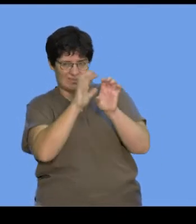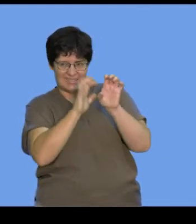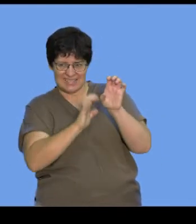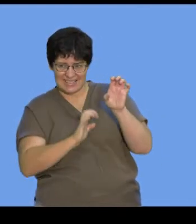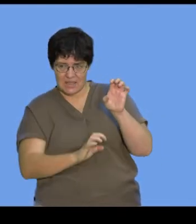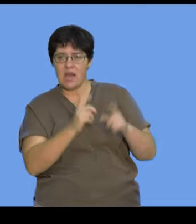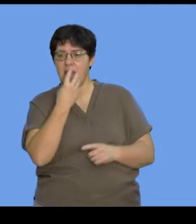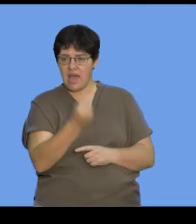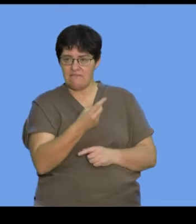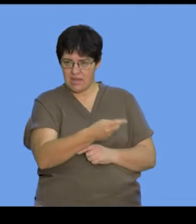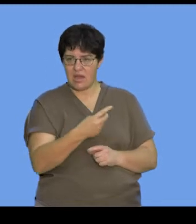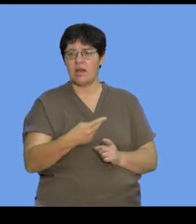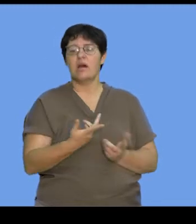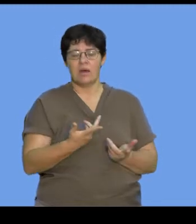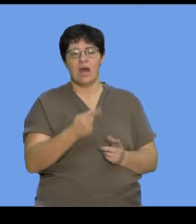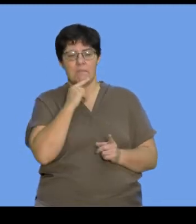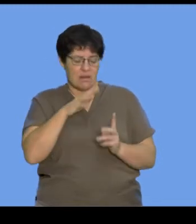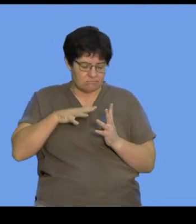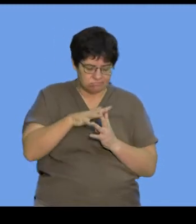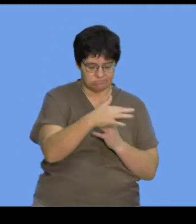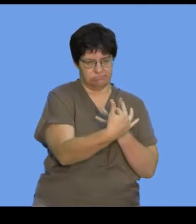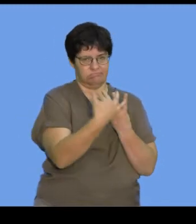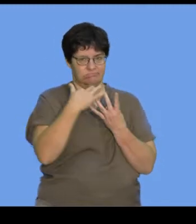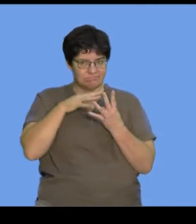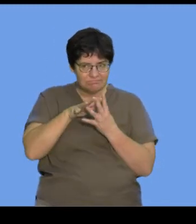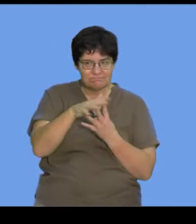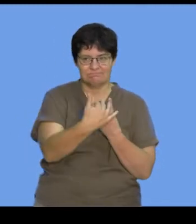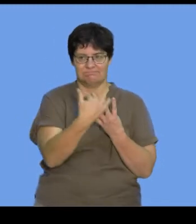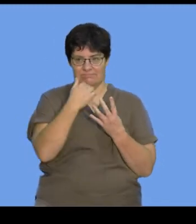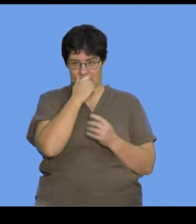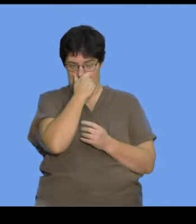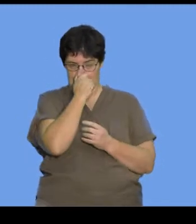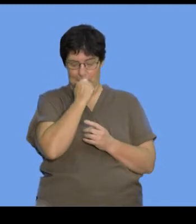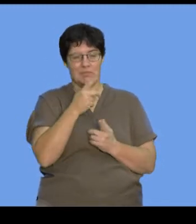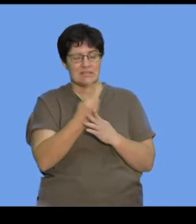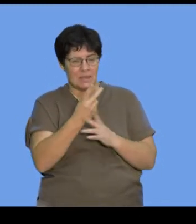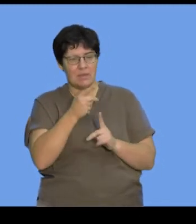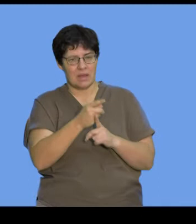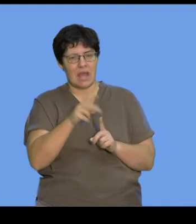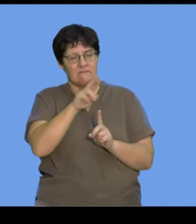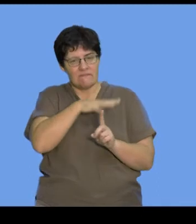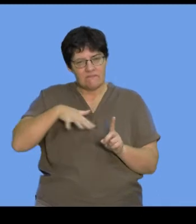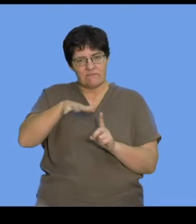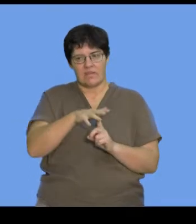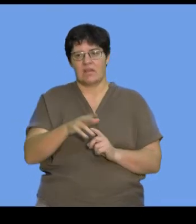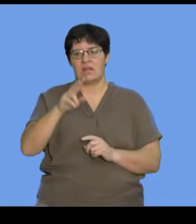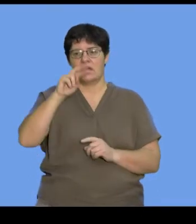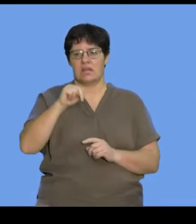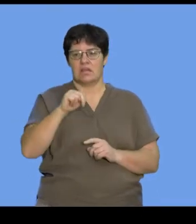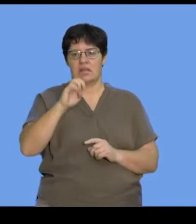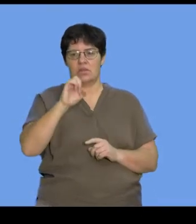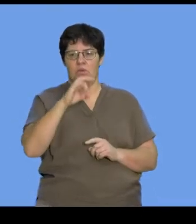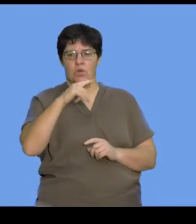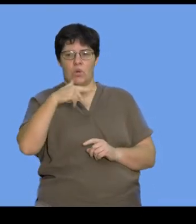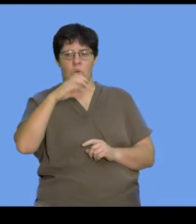allow for the movement of material in and out of the cell. The nucleus also contains a region called the nucleolus, as I